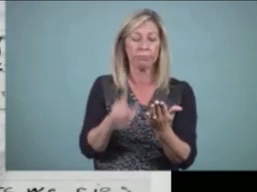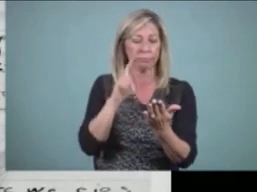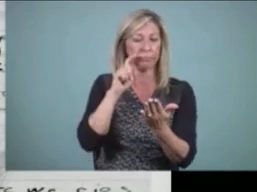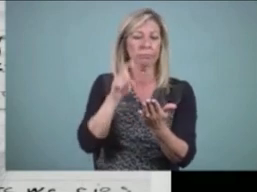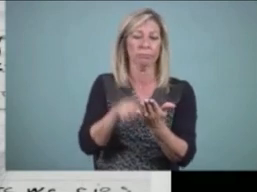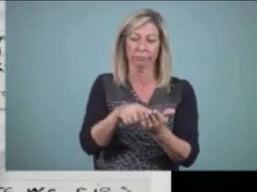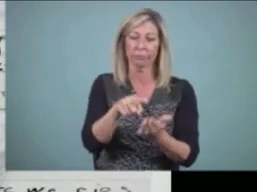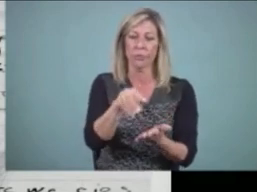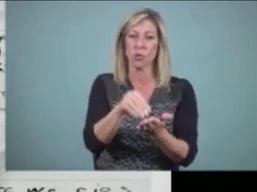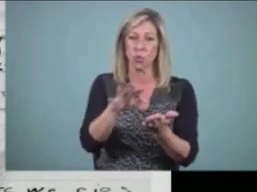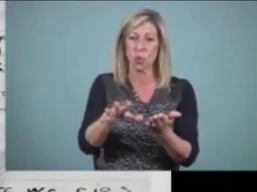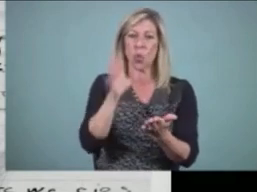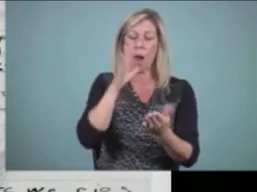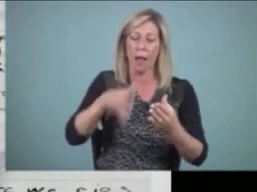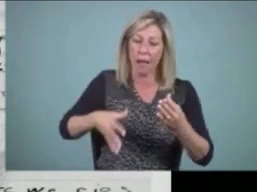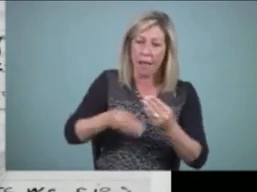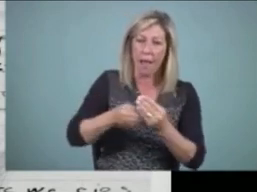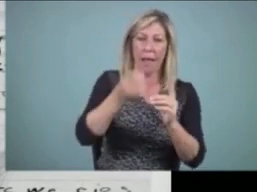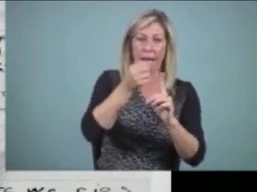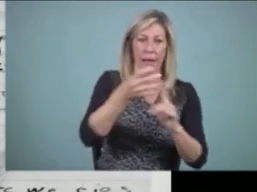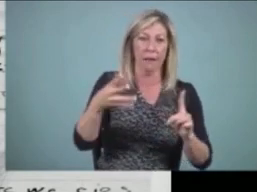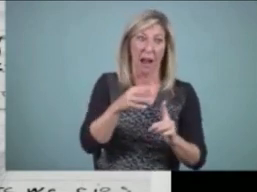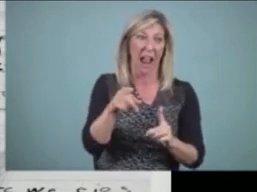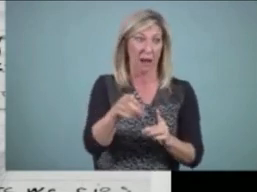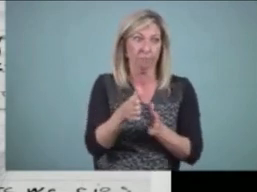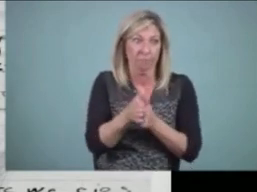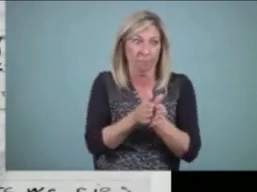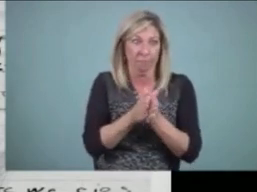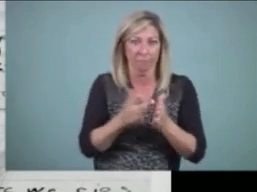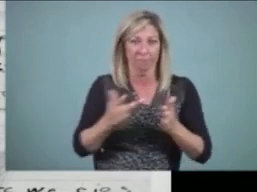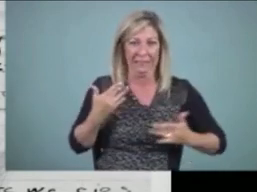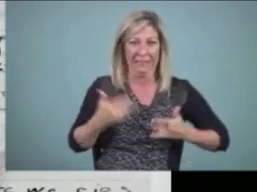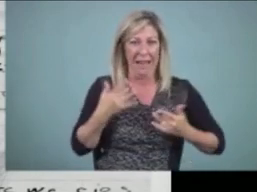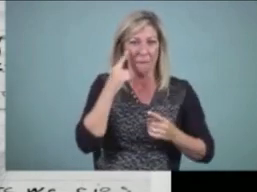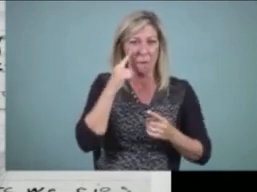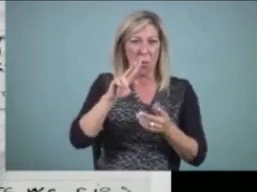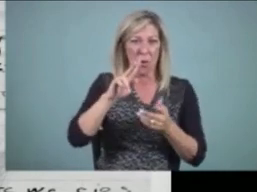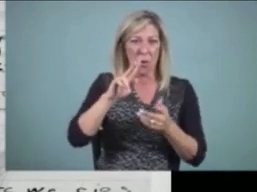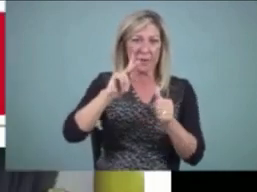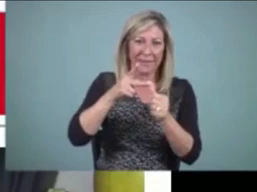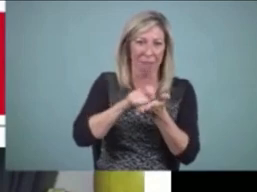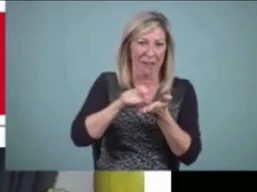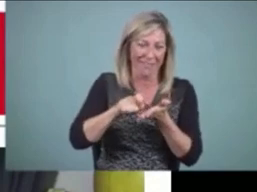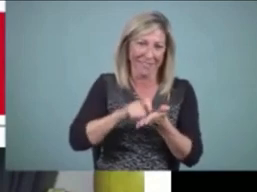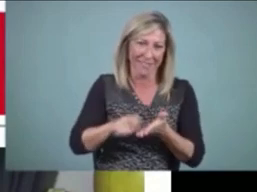get them to write more and they were keen to do it. Next slide, please.